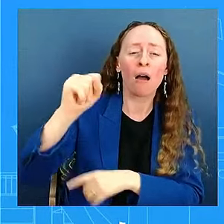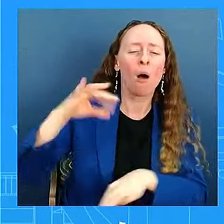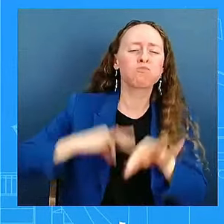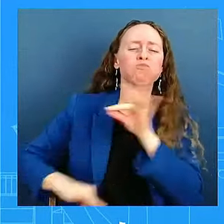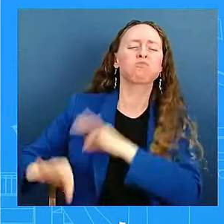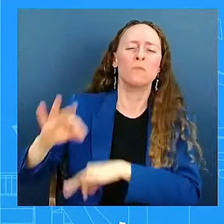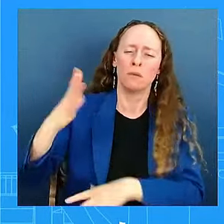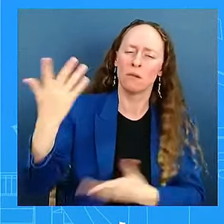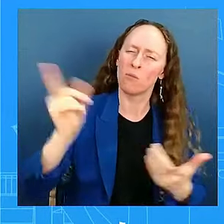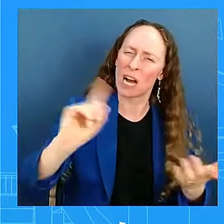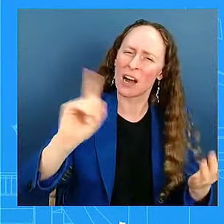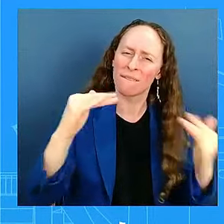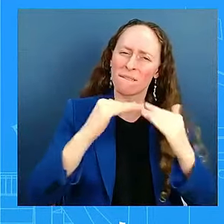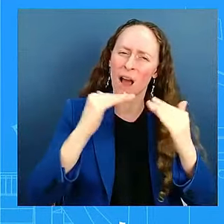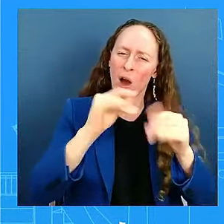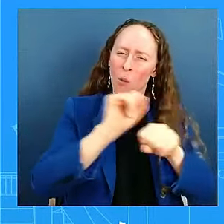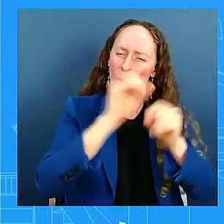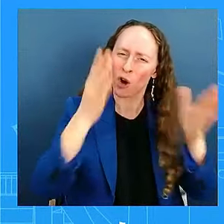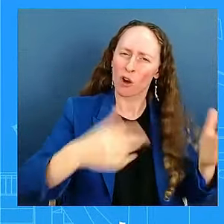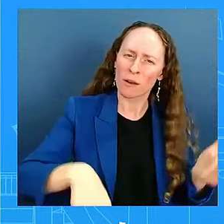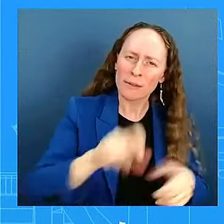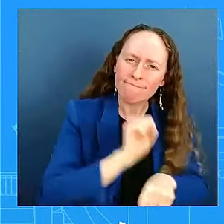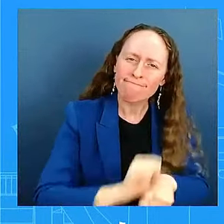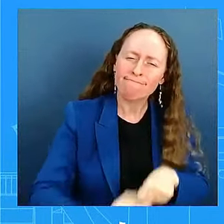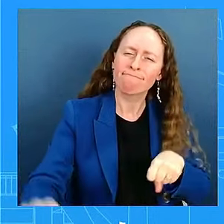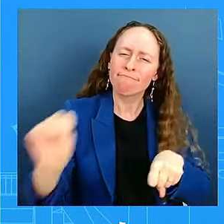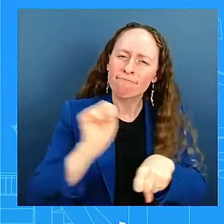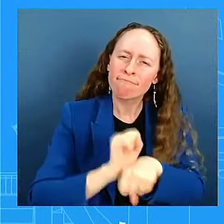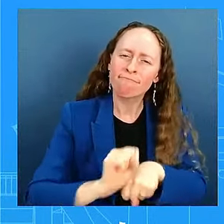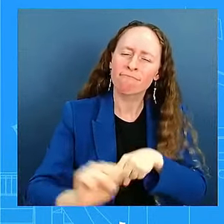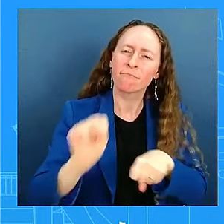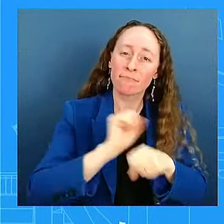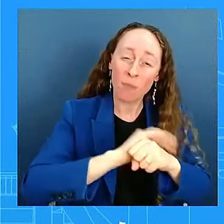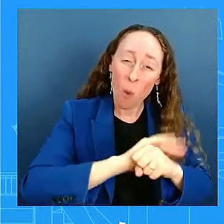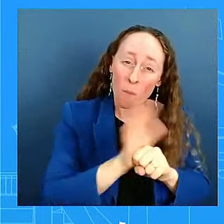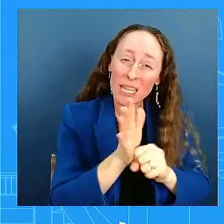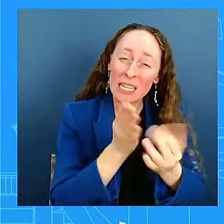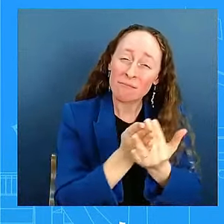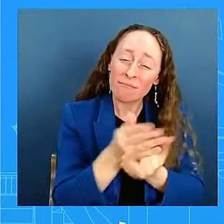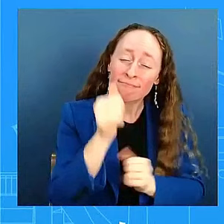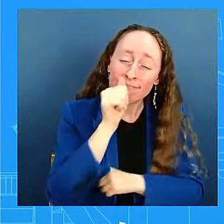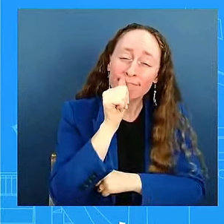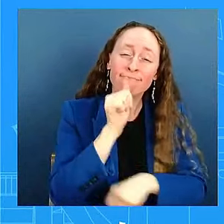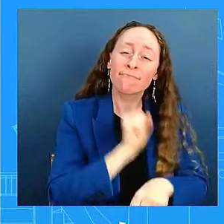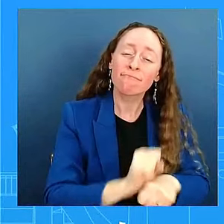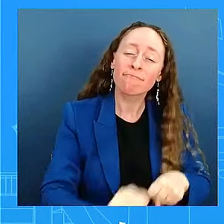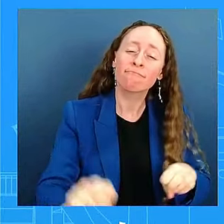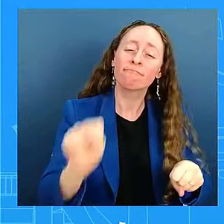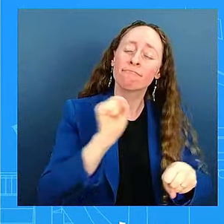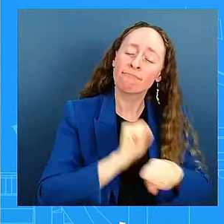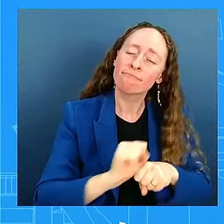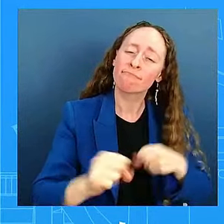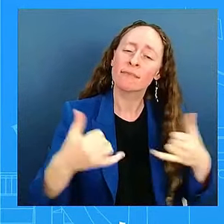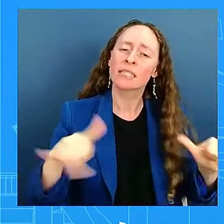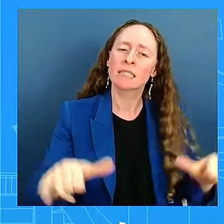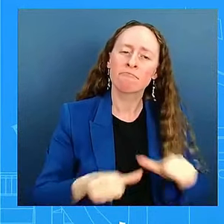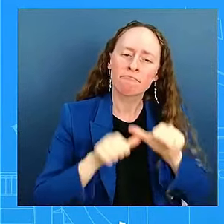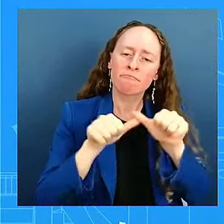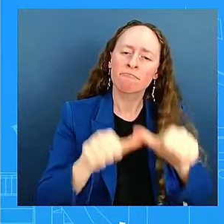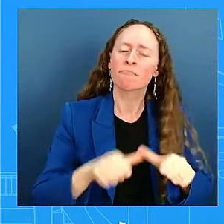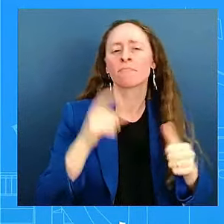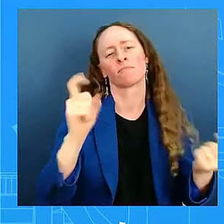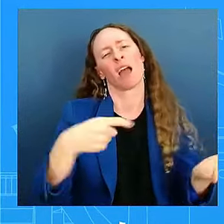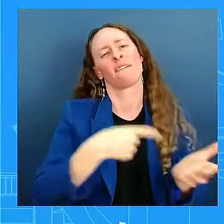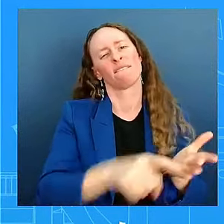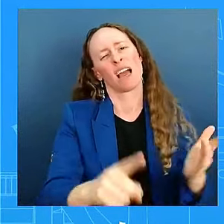who put themselves at risk during the pandemic to keep ports open see a meaningful increase in their wages as well. As